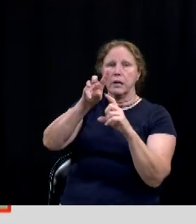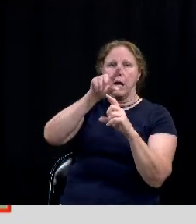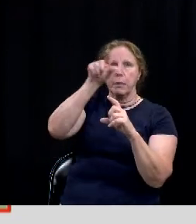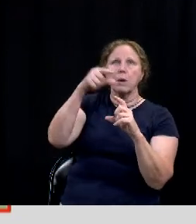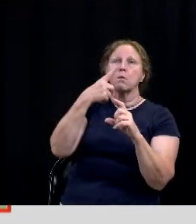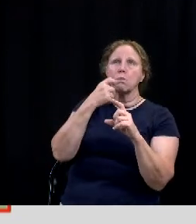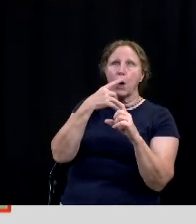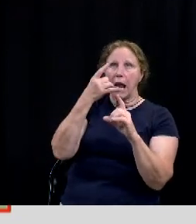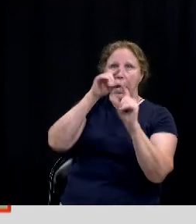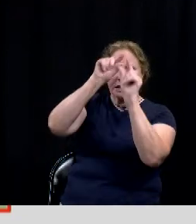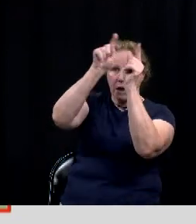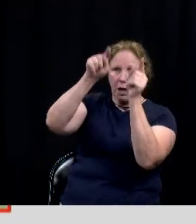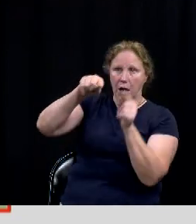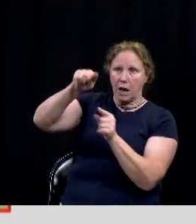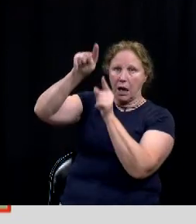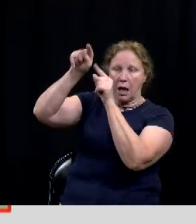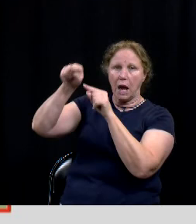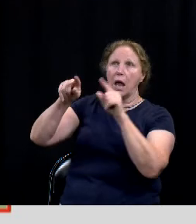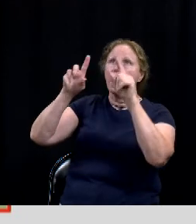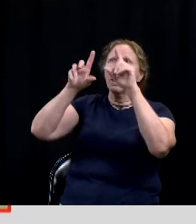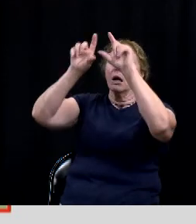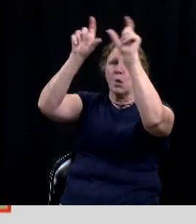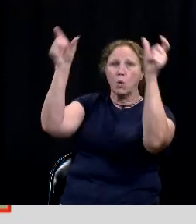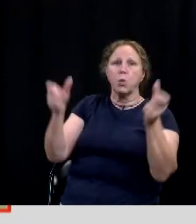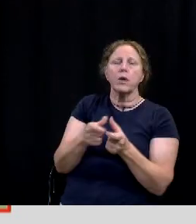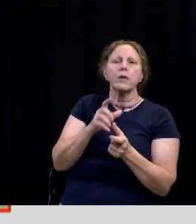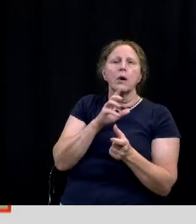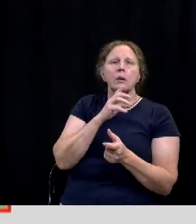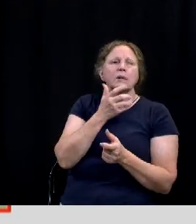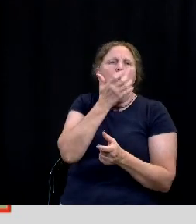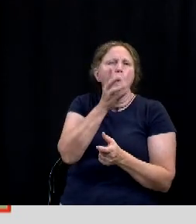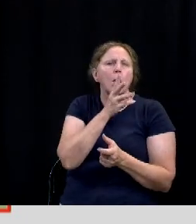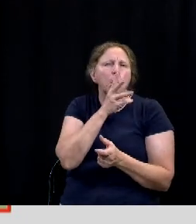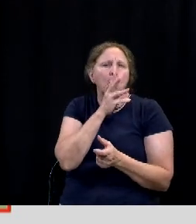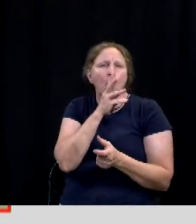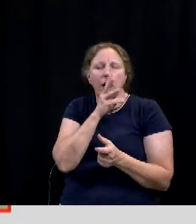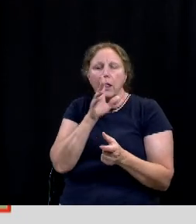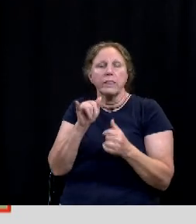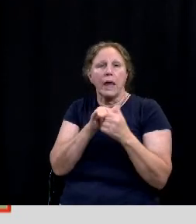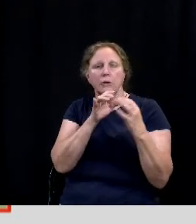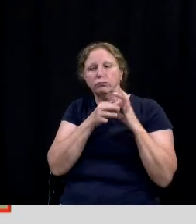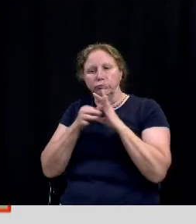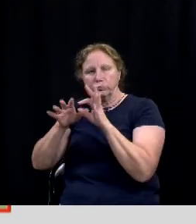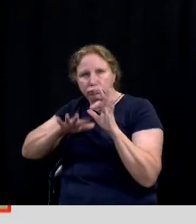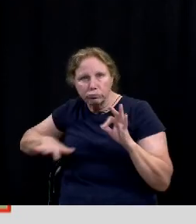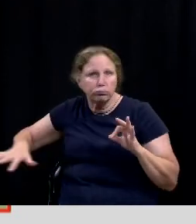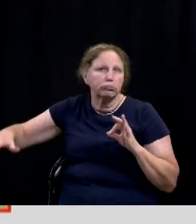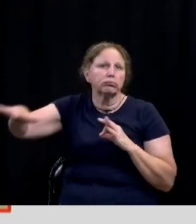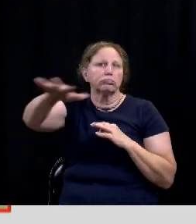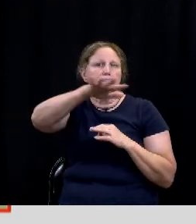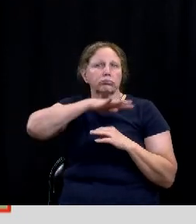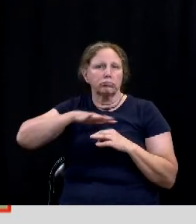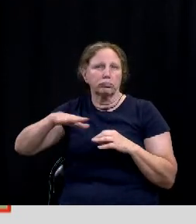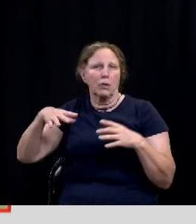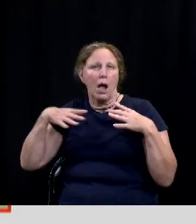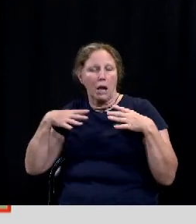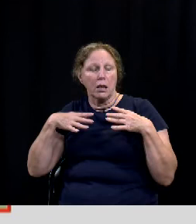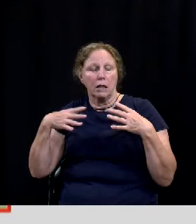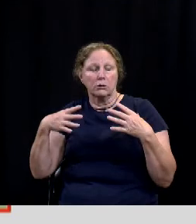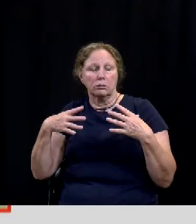red lighting and the wreath in the warm white that is throughout the entire the entire holiday decor